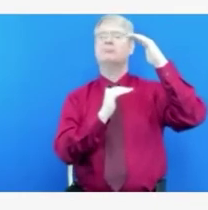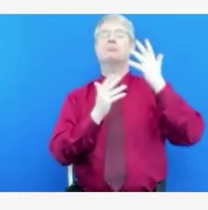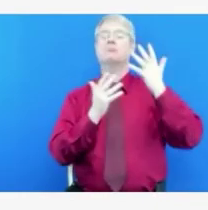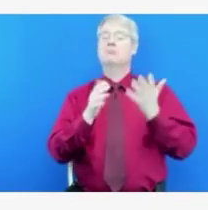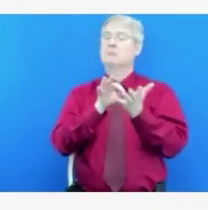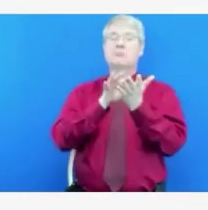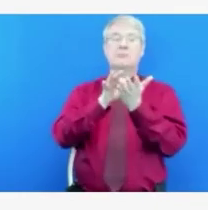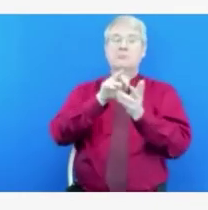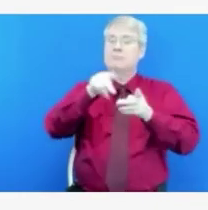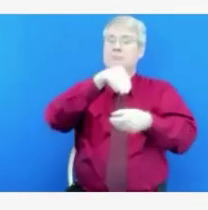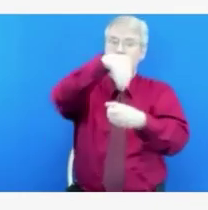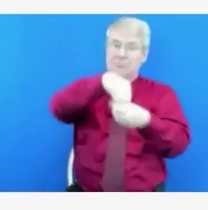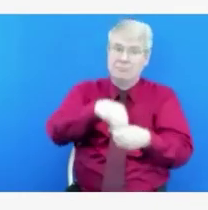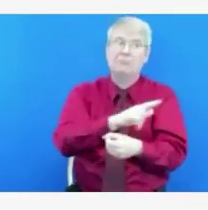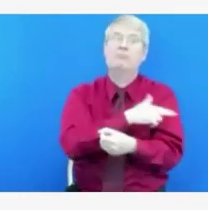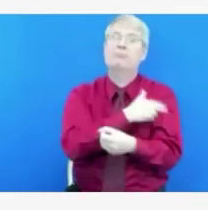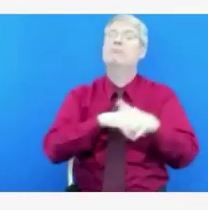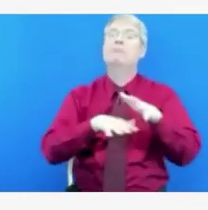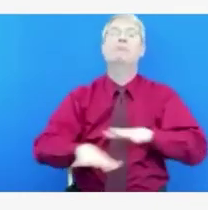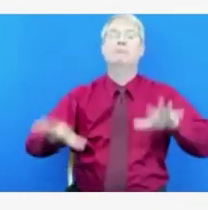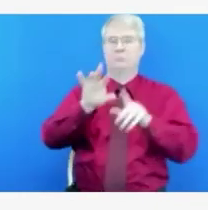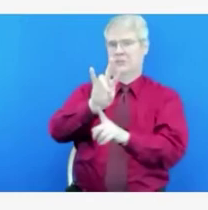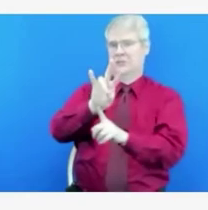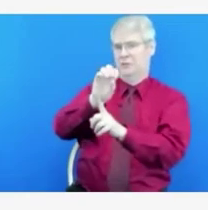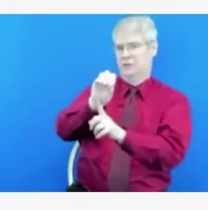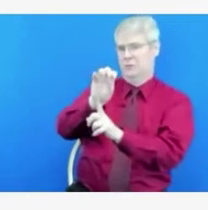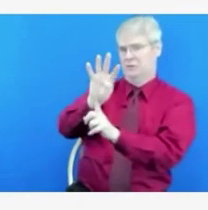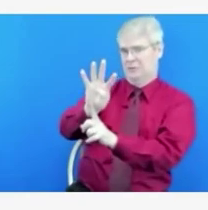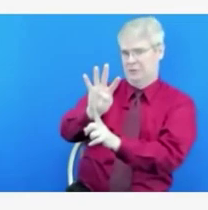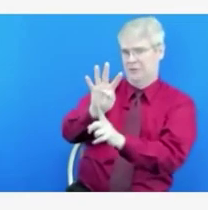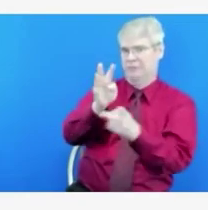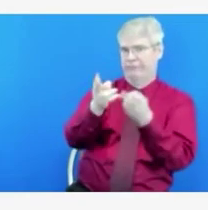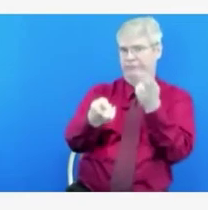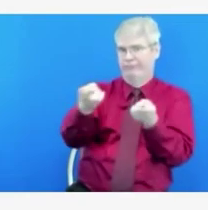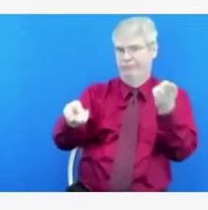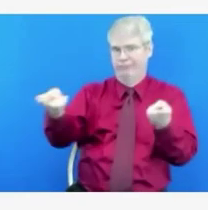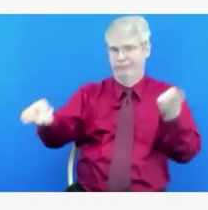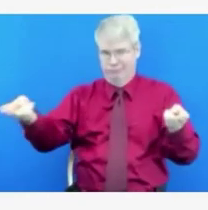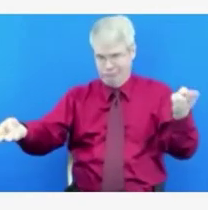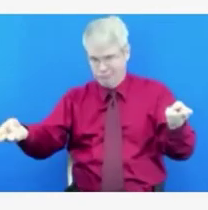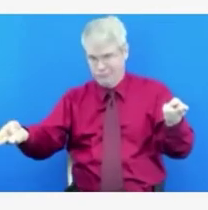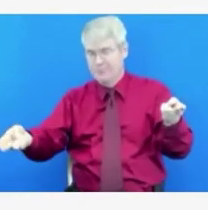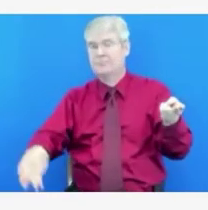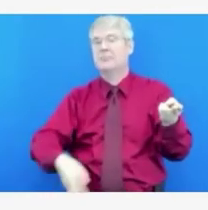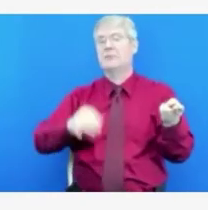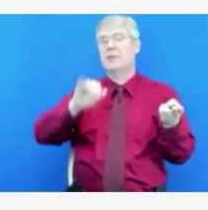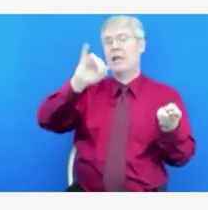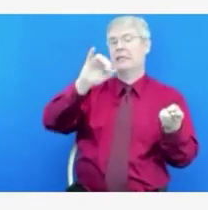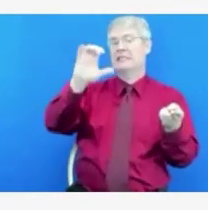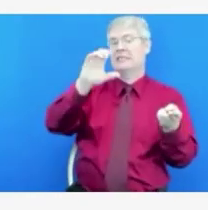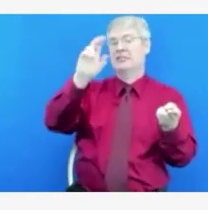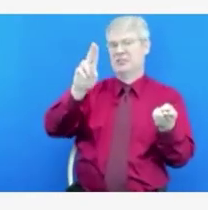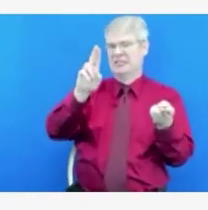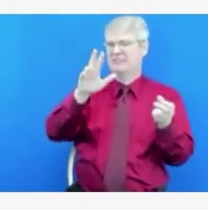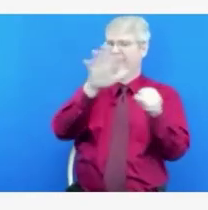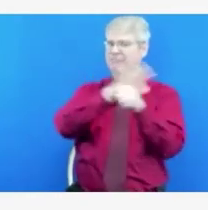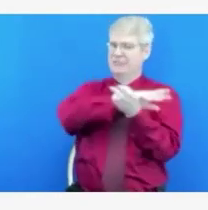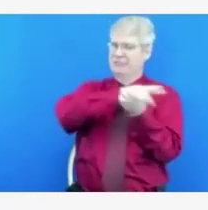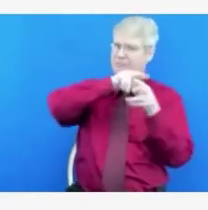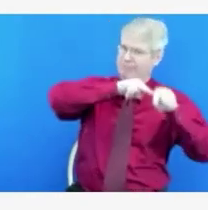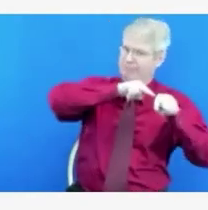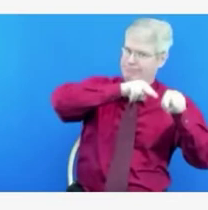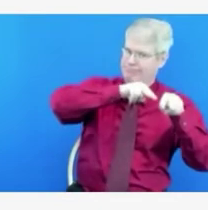181 COVID-19 patients on average in the ICU, down from the previous high. And 127